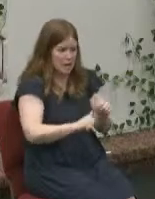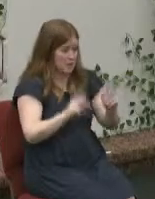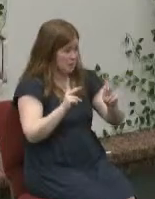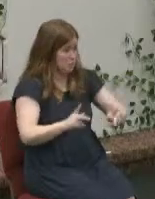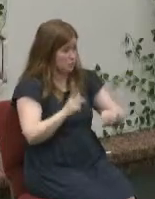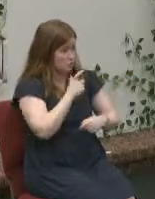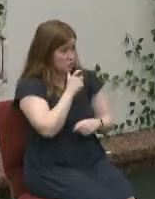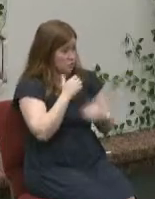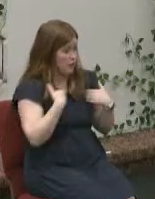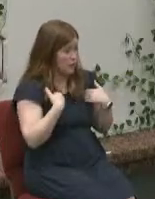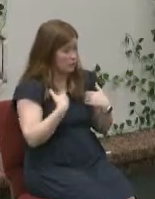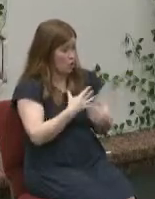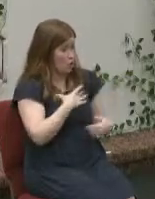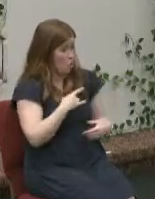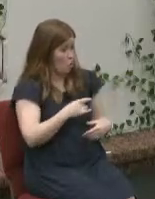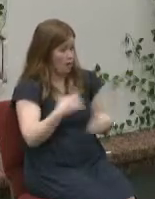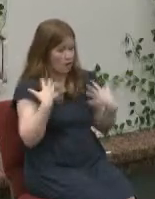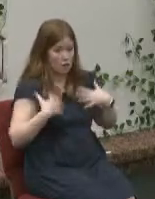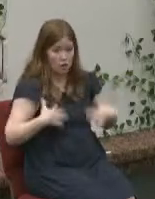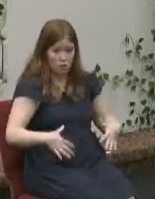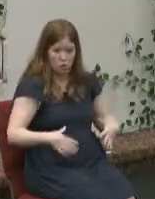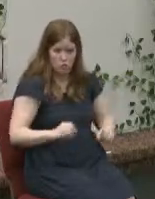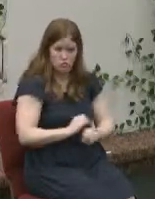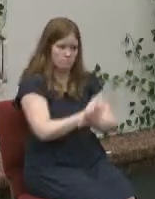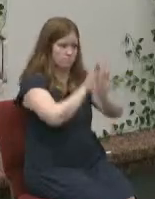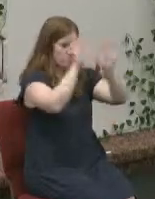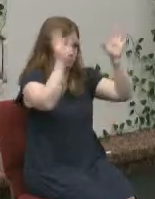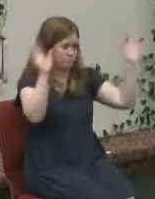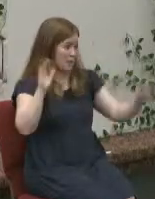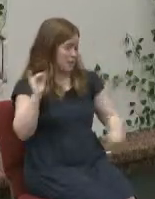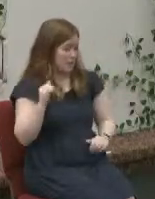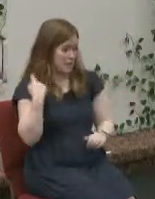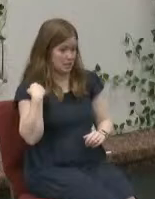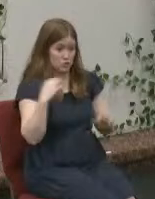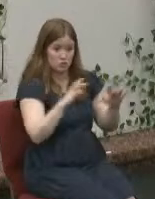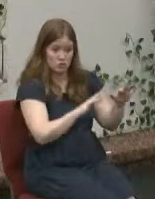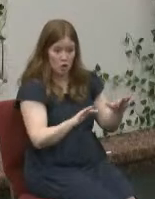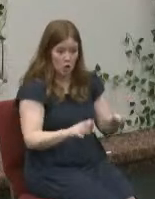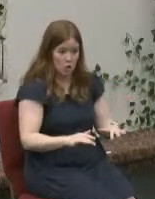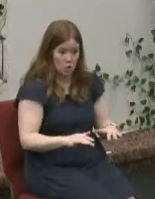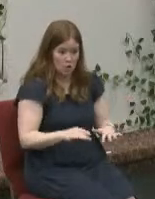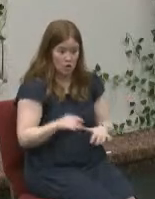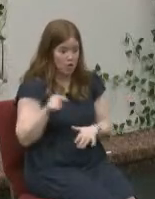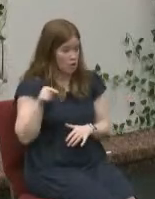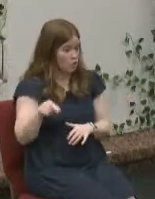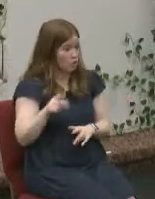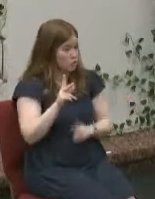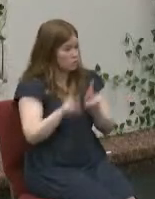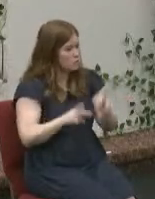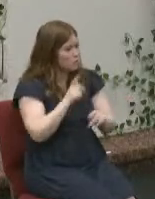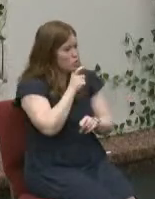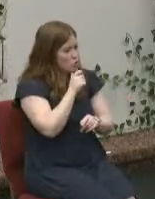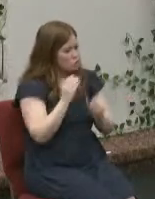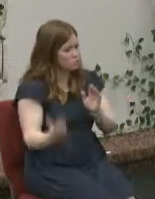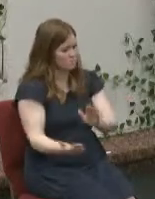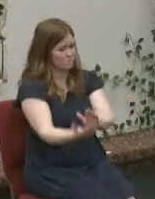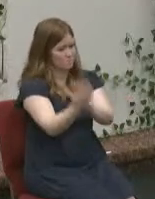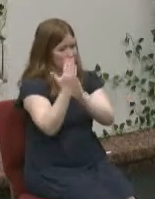clothes that is so bright white and white as snow they are those who have been in god's presence